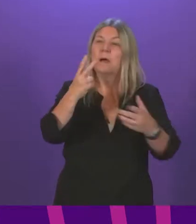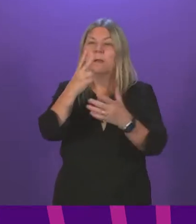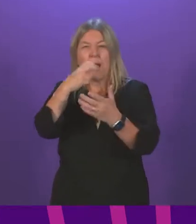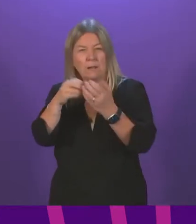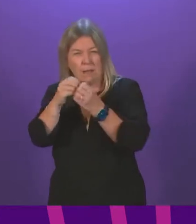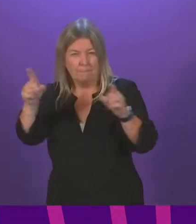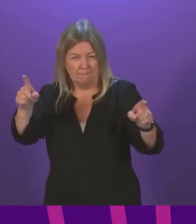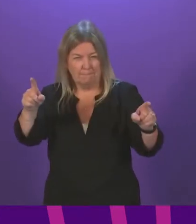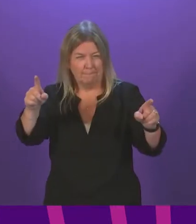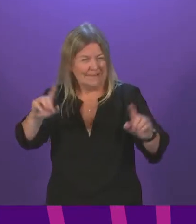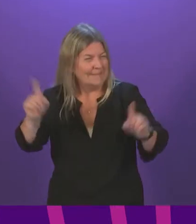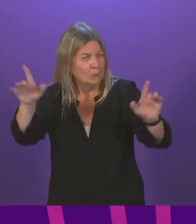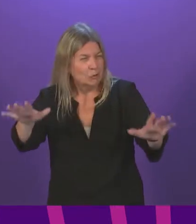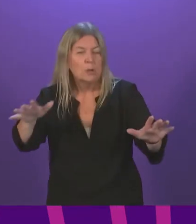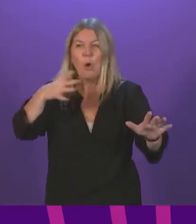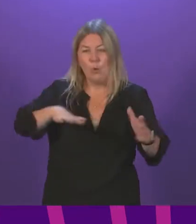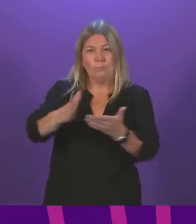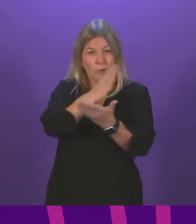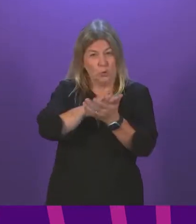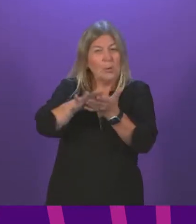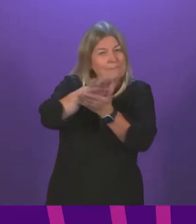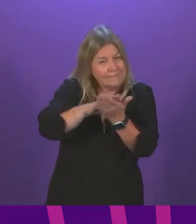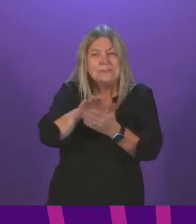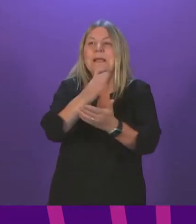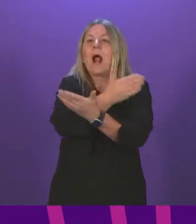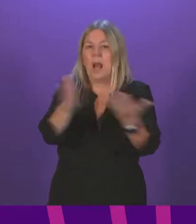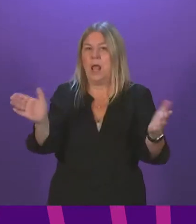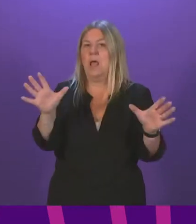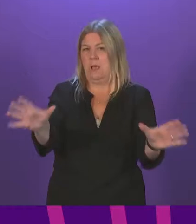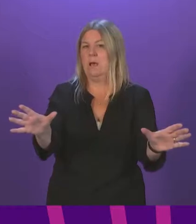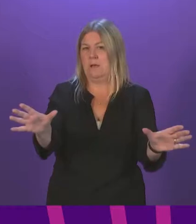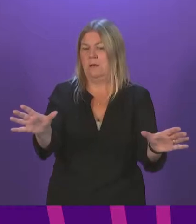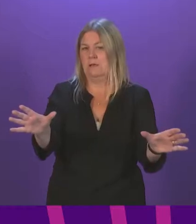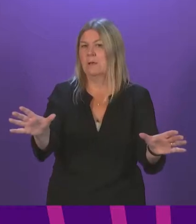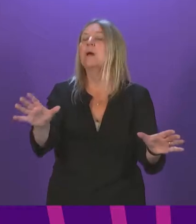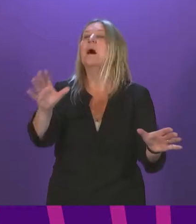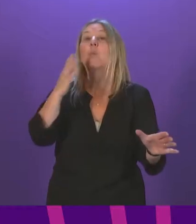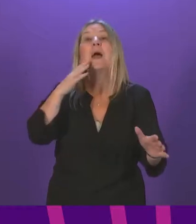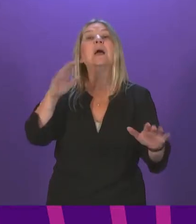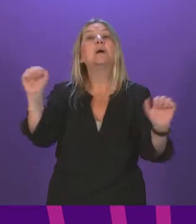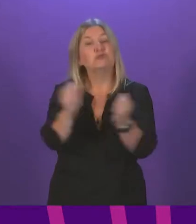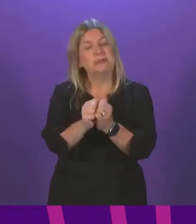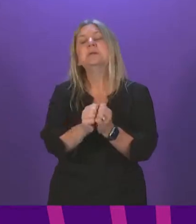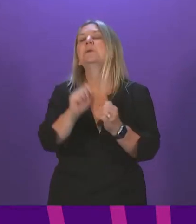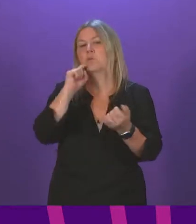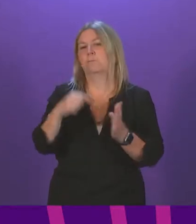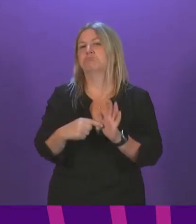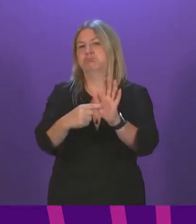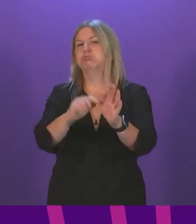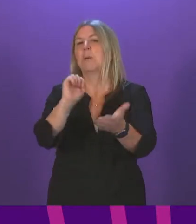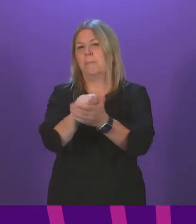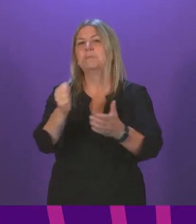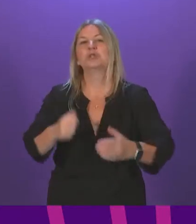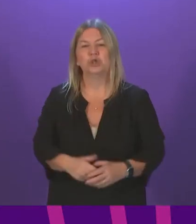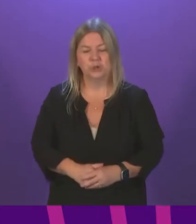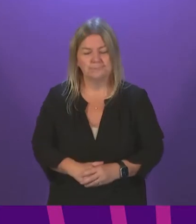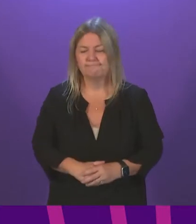thought through in consultation with the industry. And we'll publish that information as soon as we've completed those discussions. Question number two,